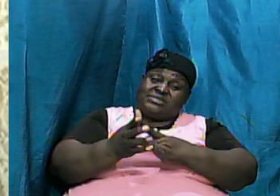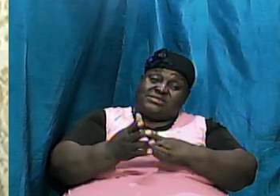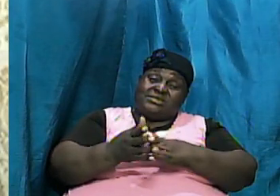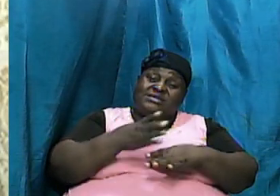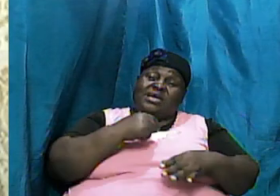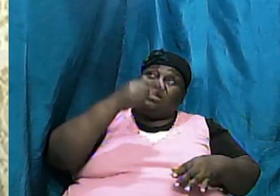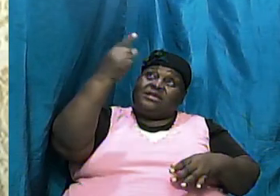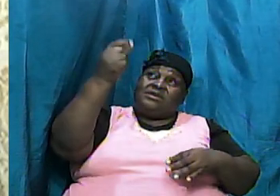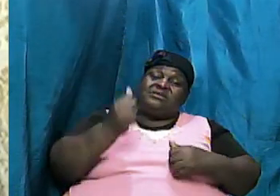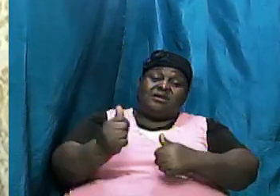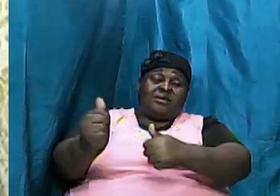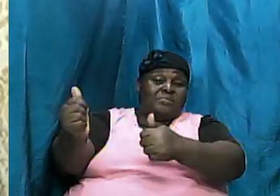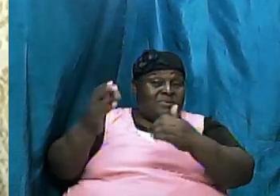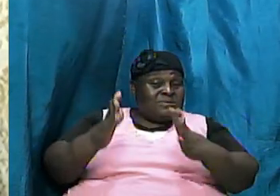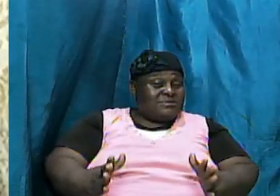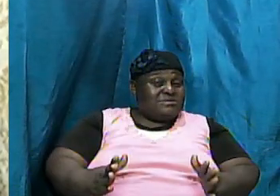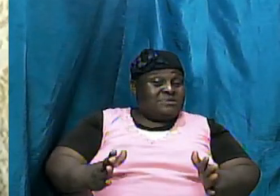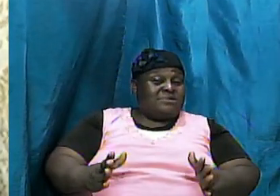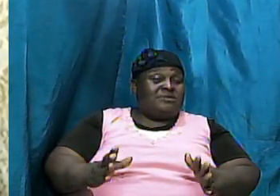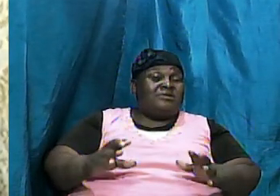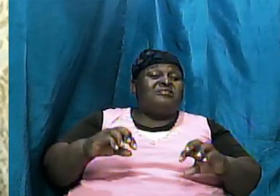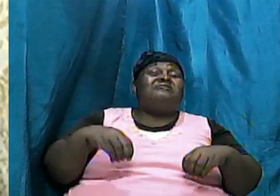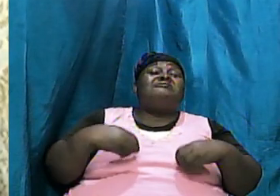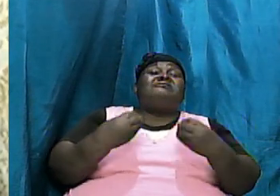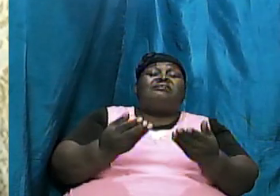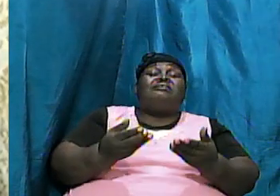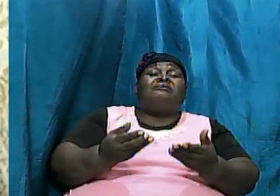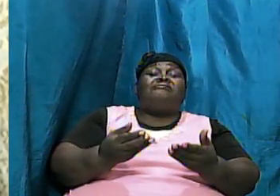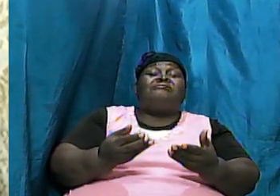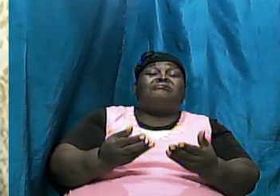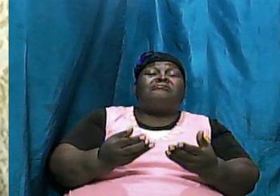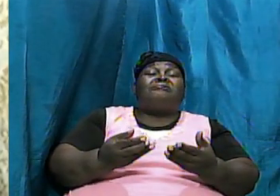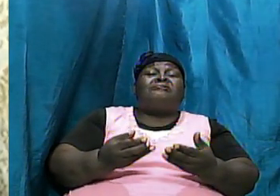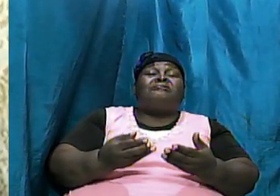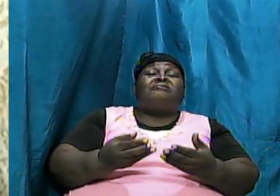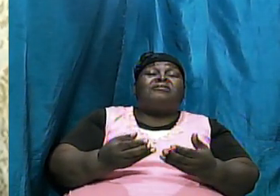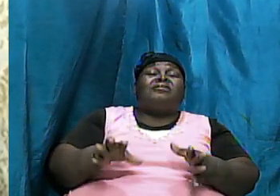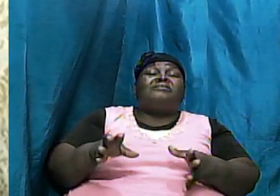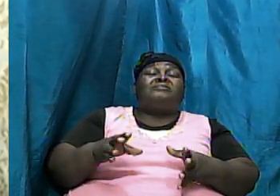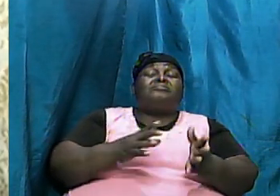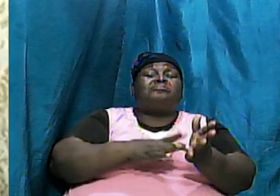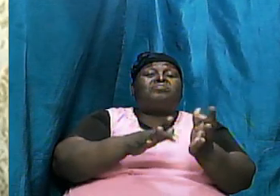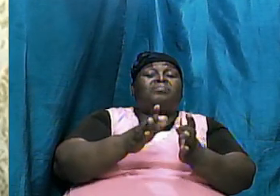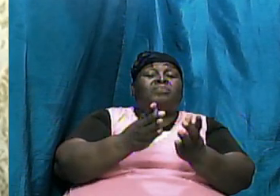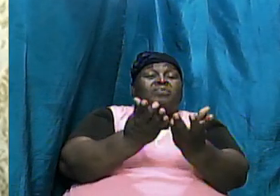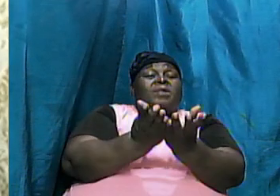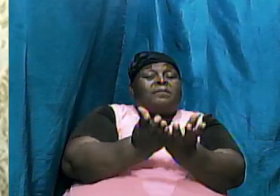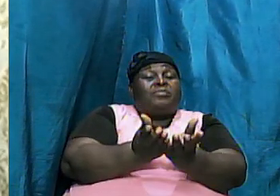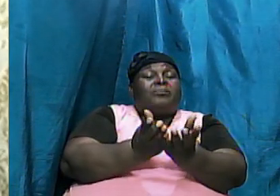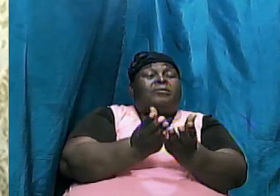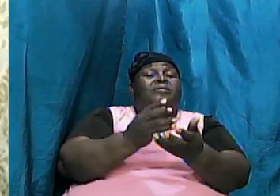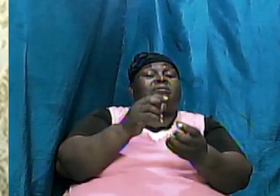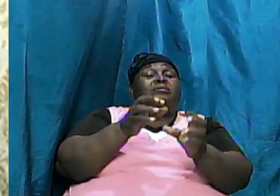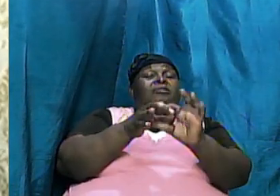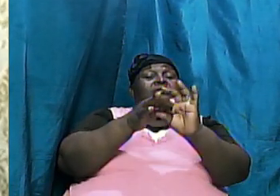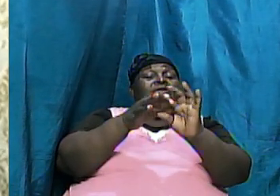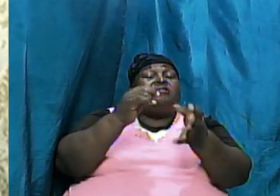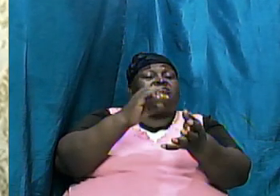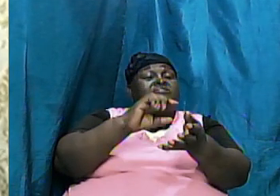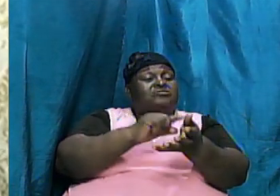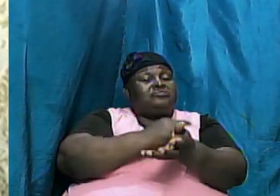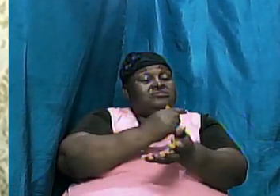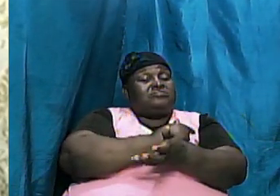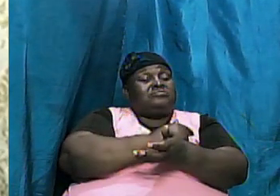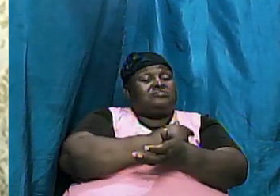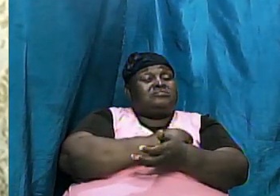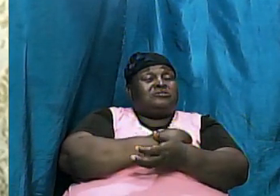apostles gave credence to the book of Genesis it would clearly